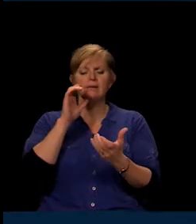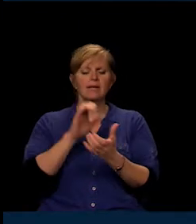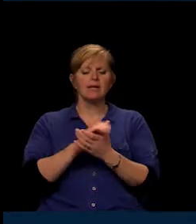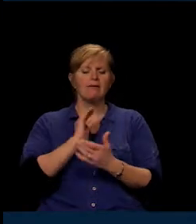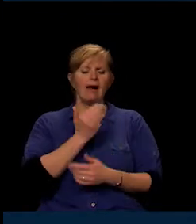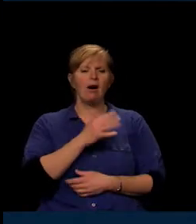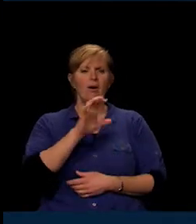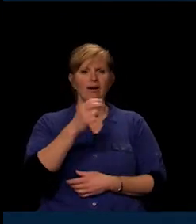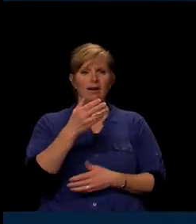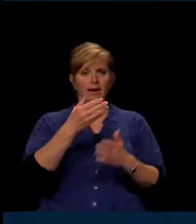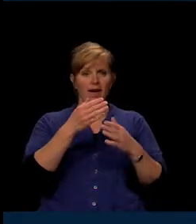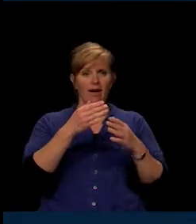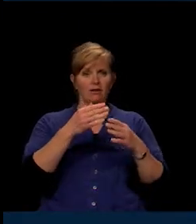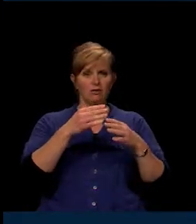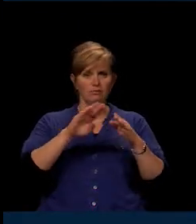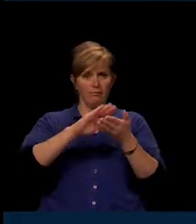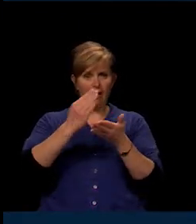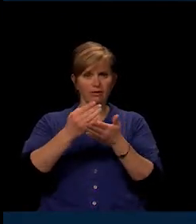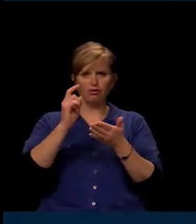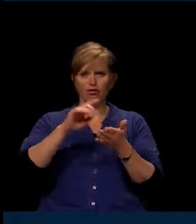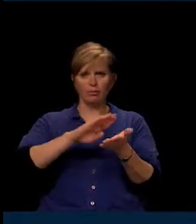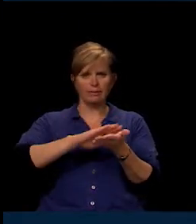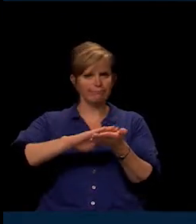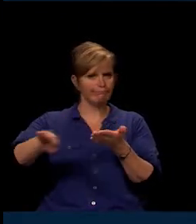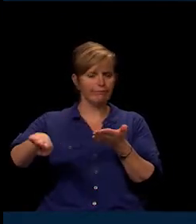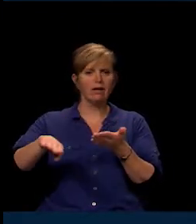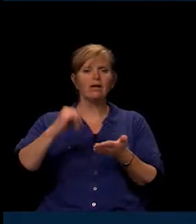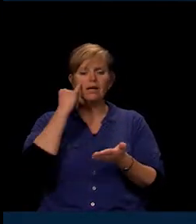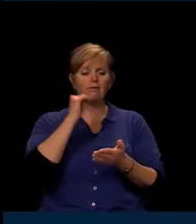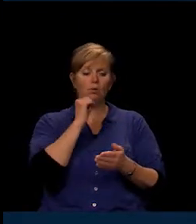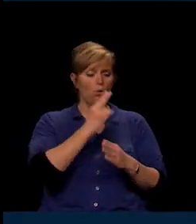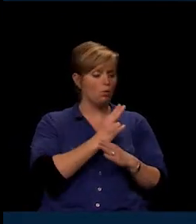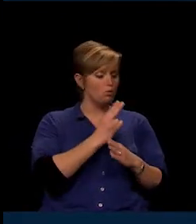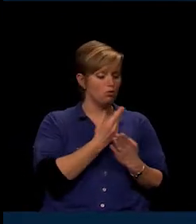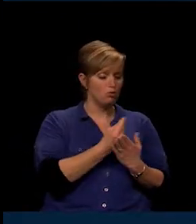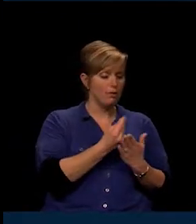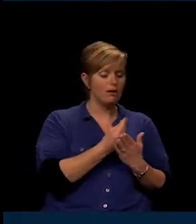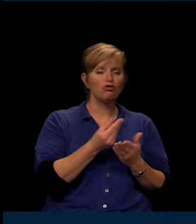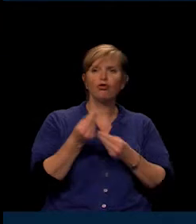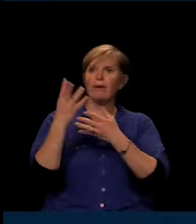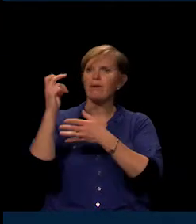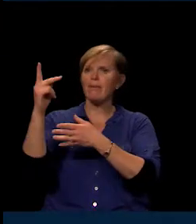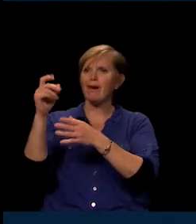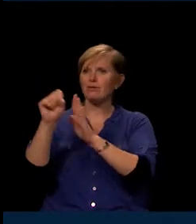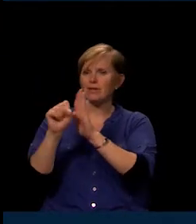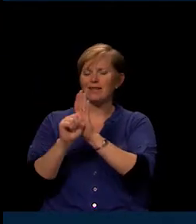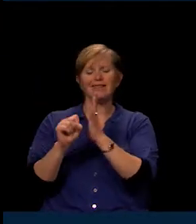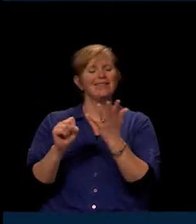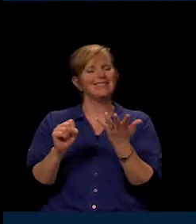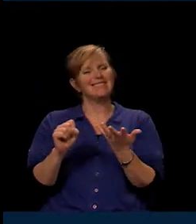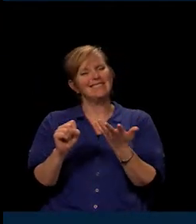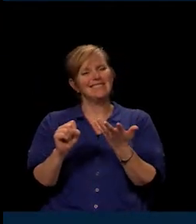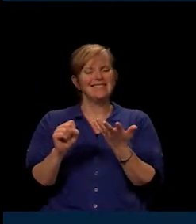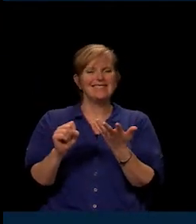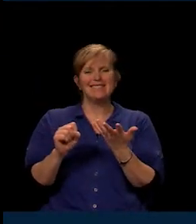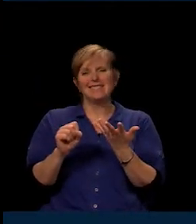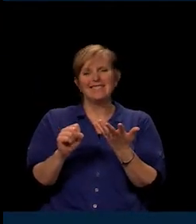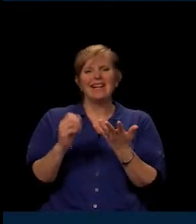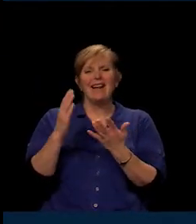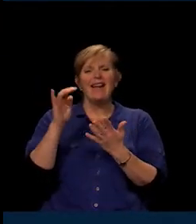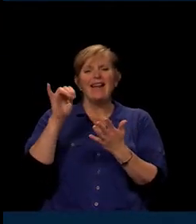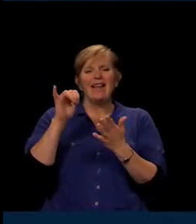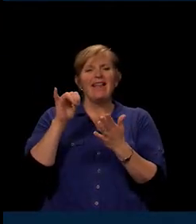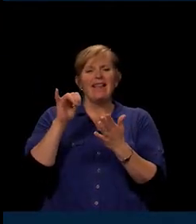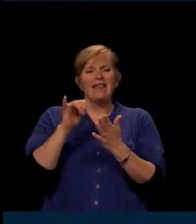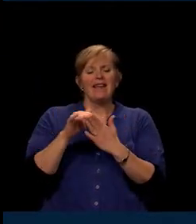balances should be swept. That if we don't use the funds, we should give them back to the state. It kind of flies in the face of some of the moves that the legislature has